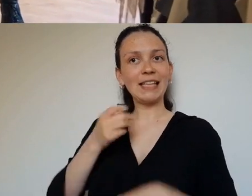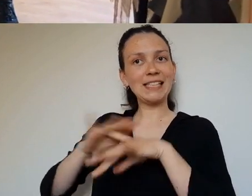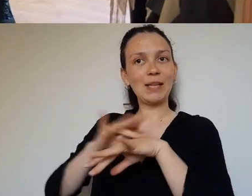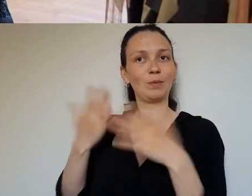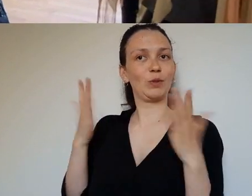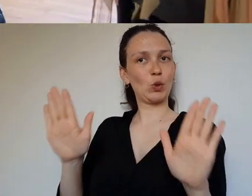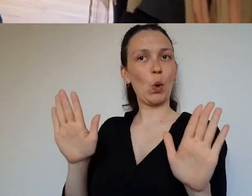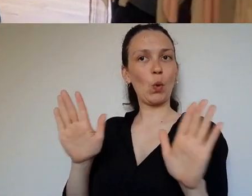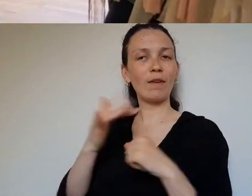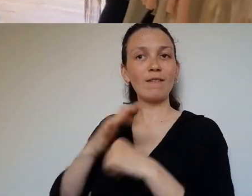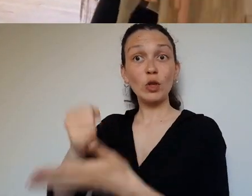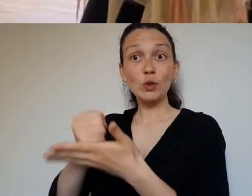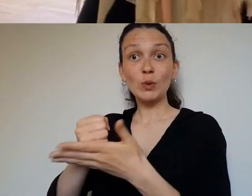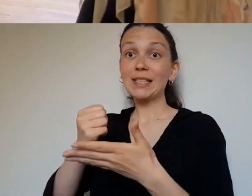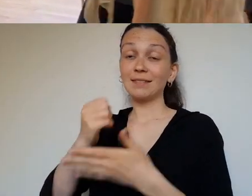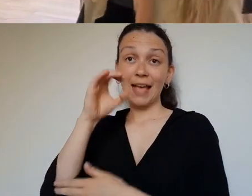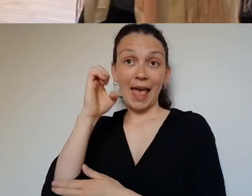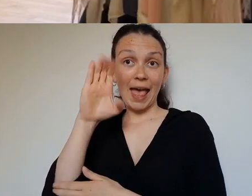physical movement to progress the scene.